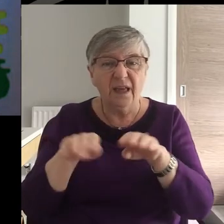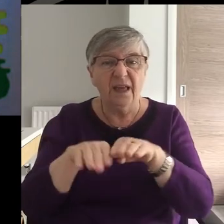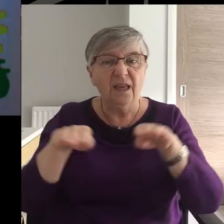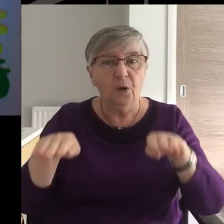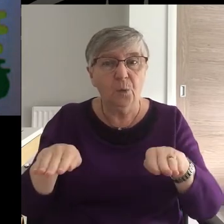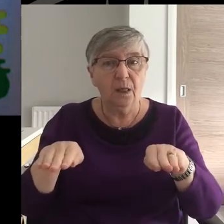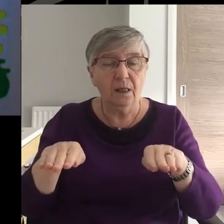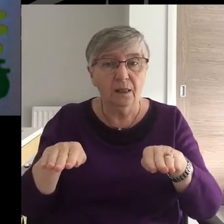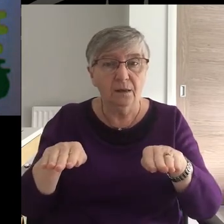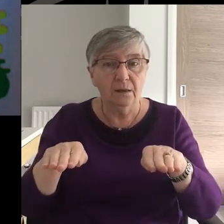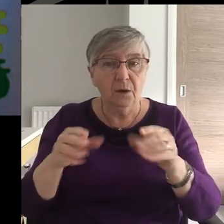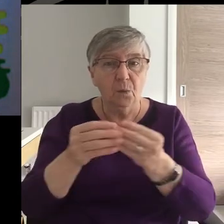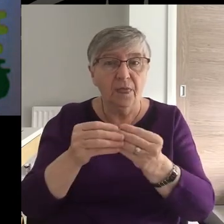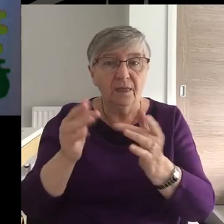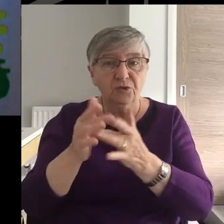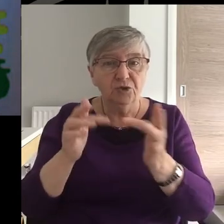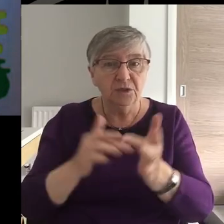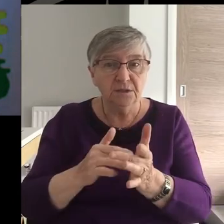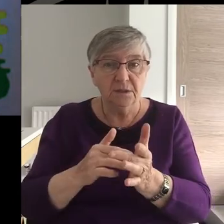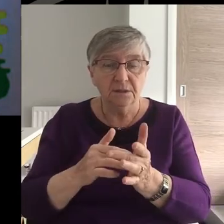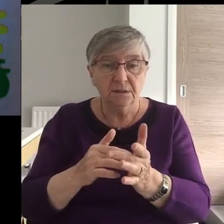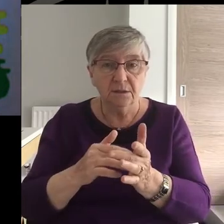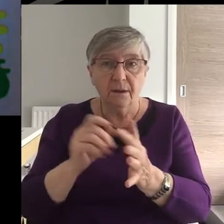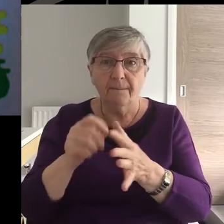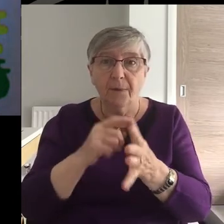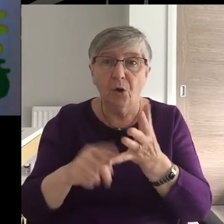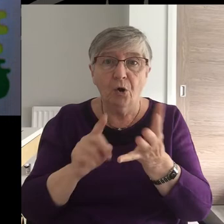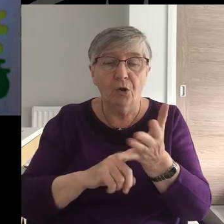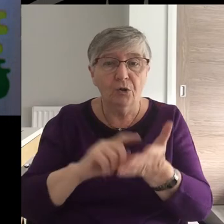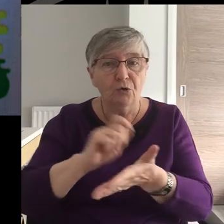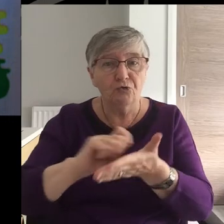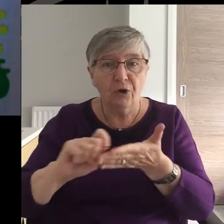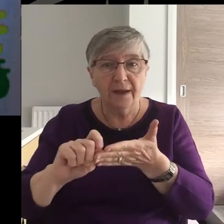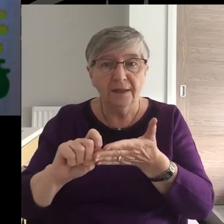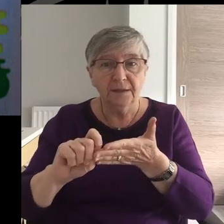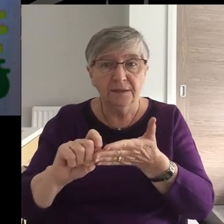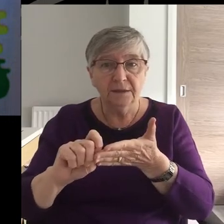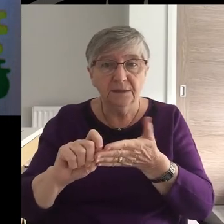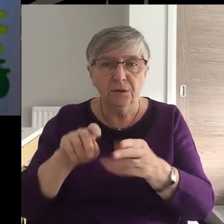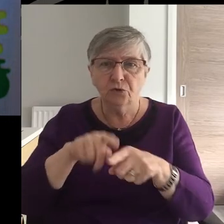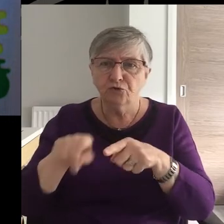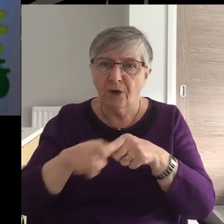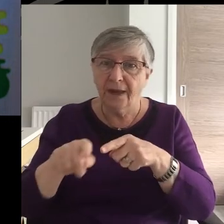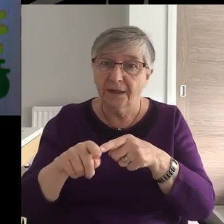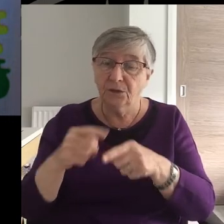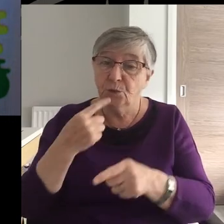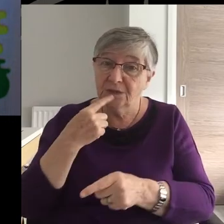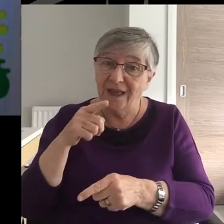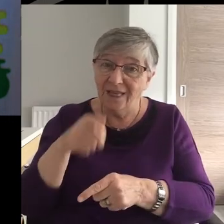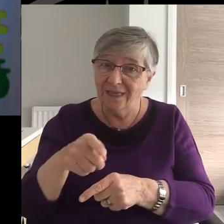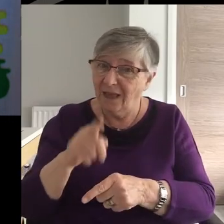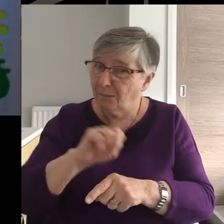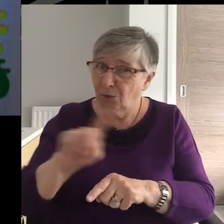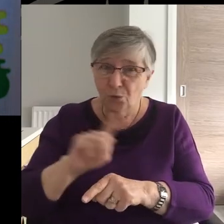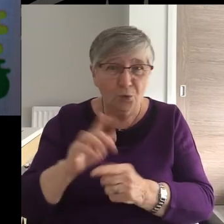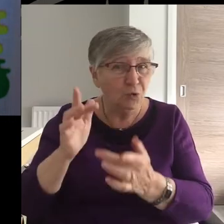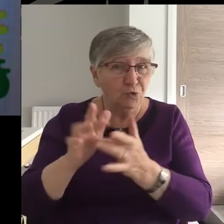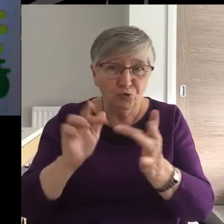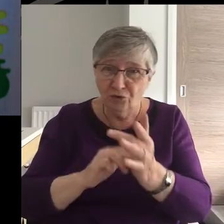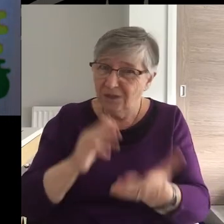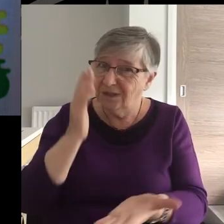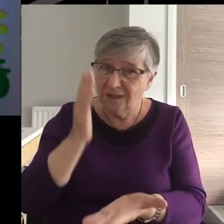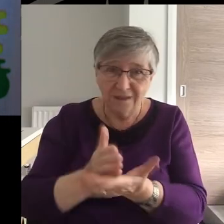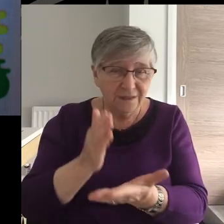billing with Jesus. Paul writes to them in an attempt to restore Jesus, the Messiah, to the